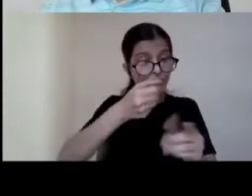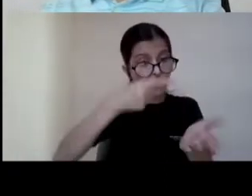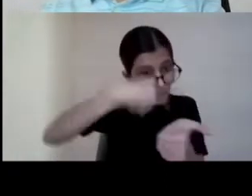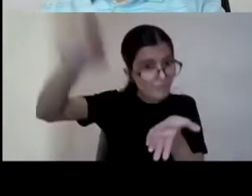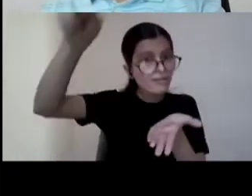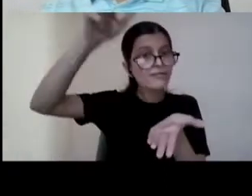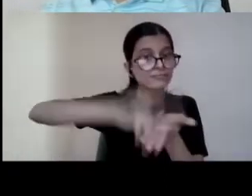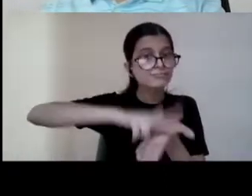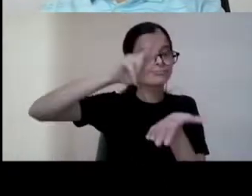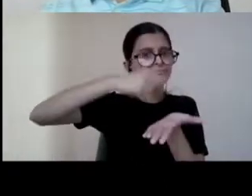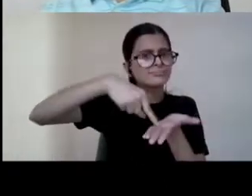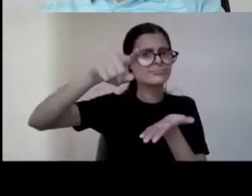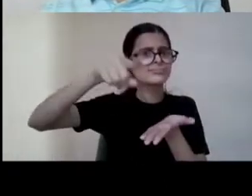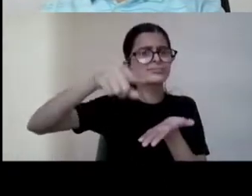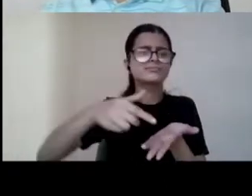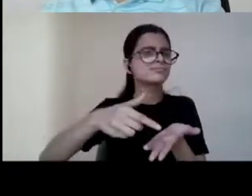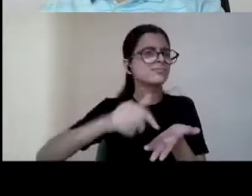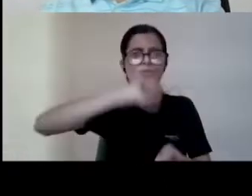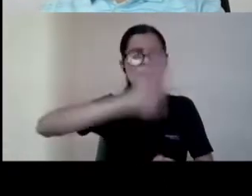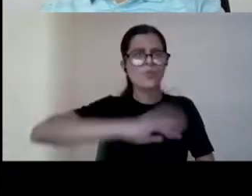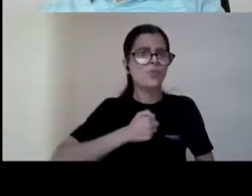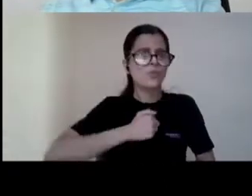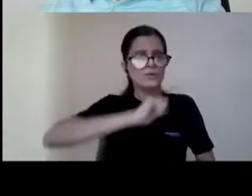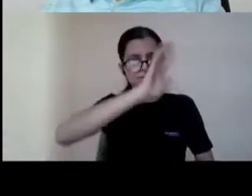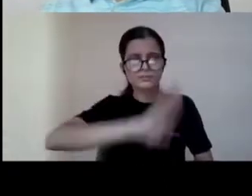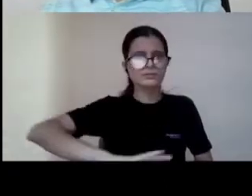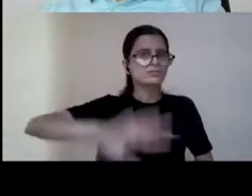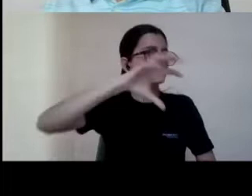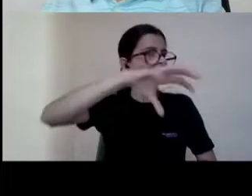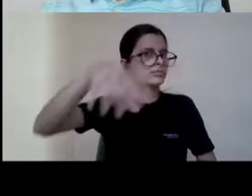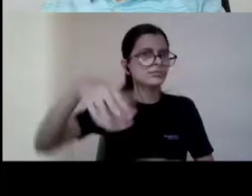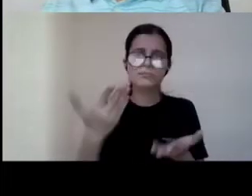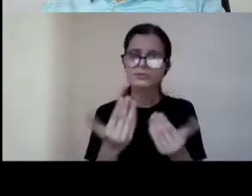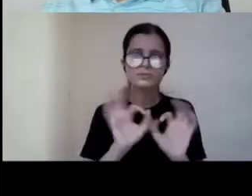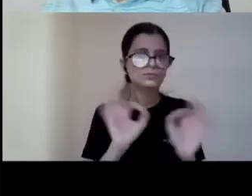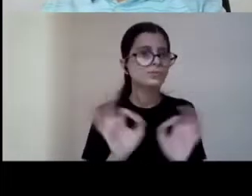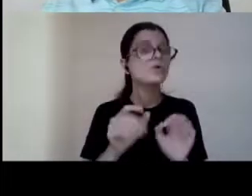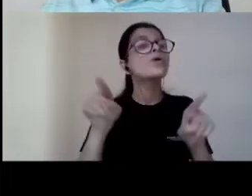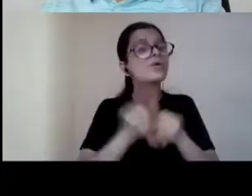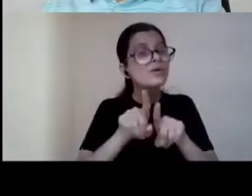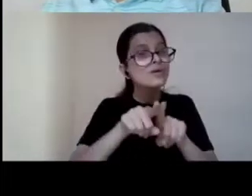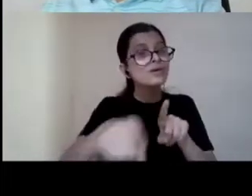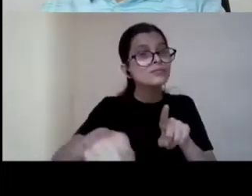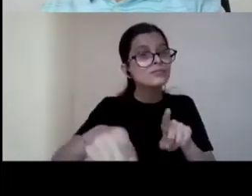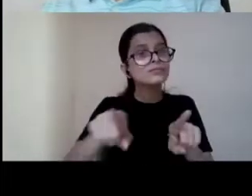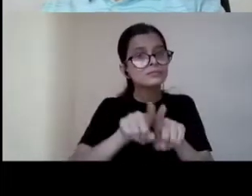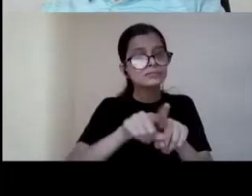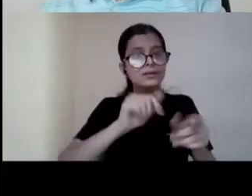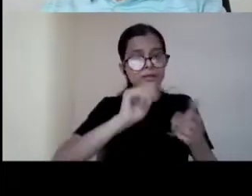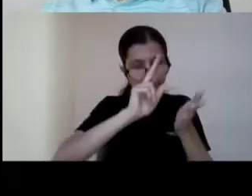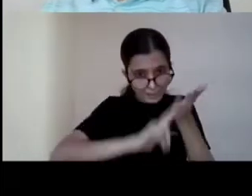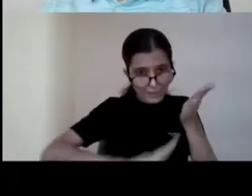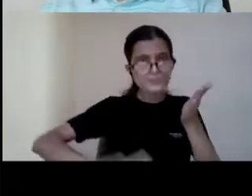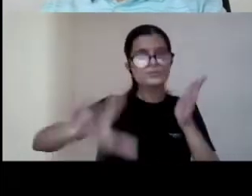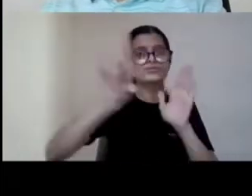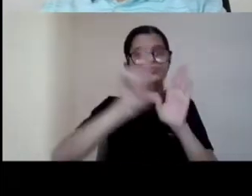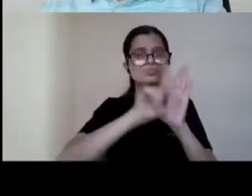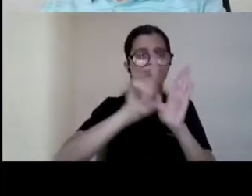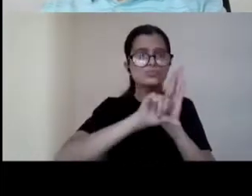our uh own country and we have to harmonize our national laws to